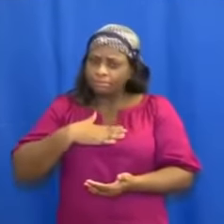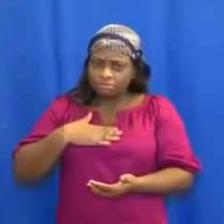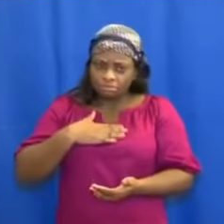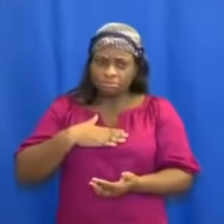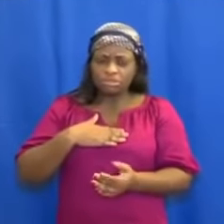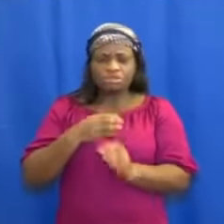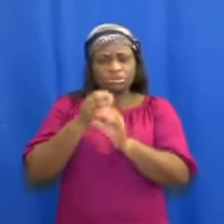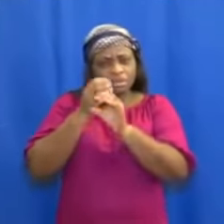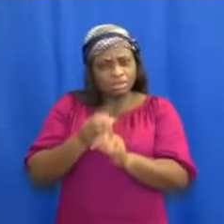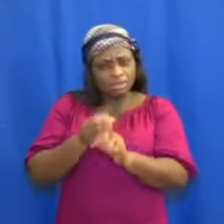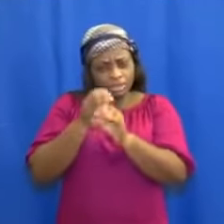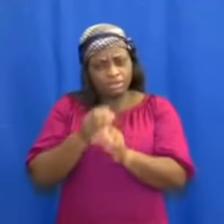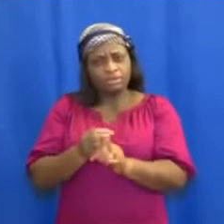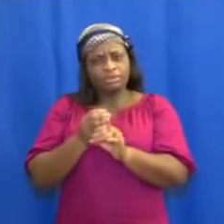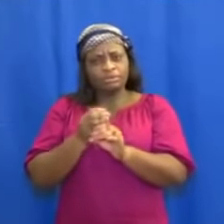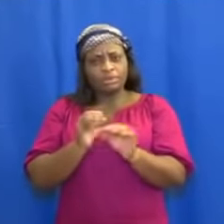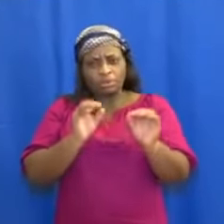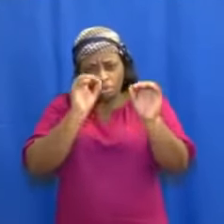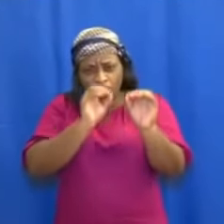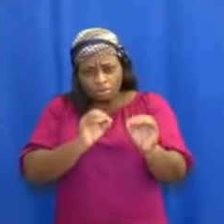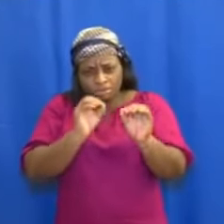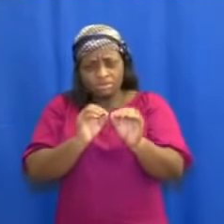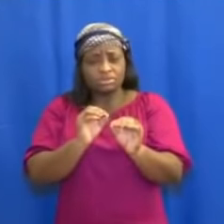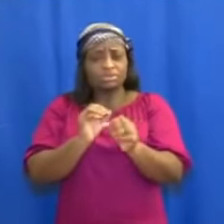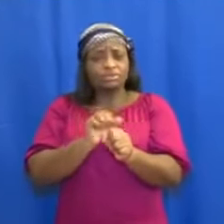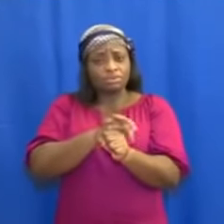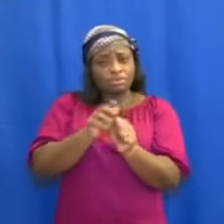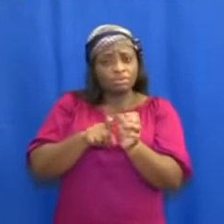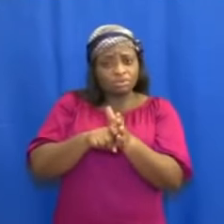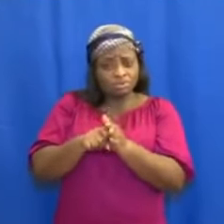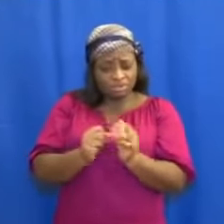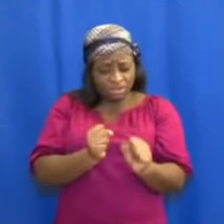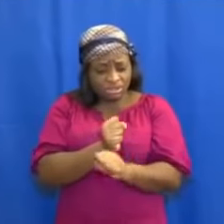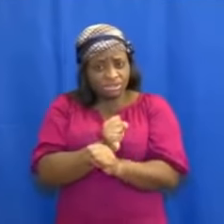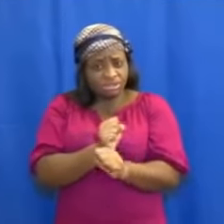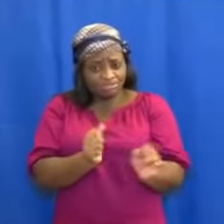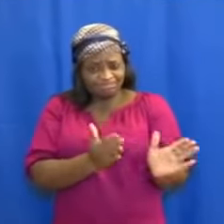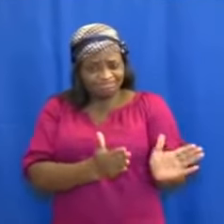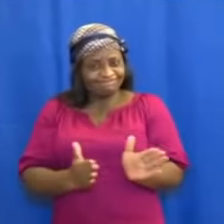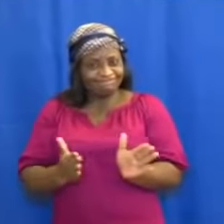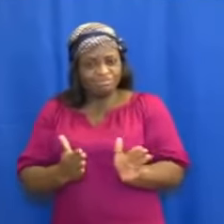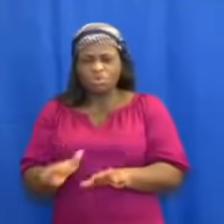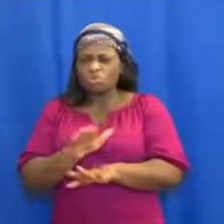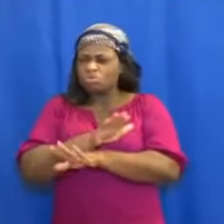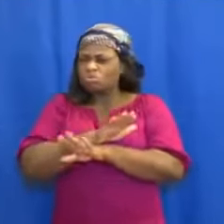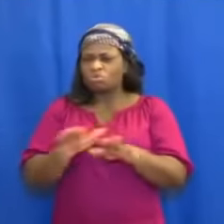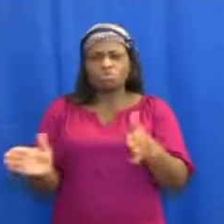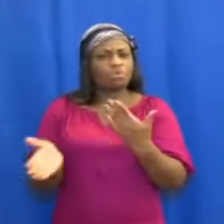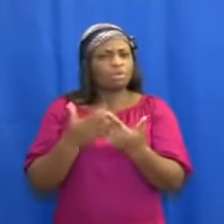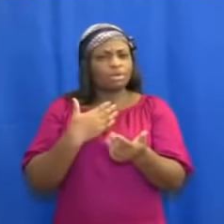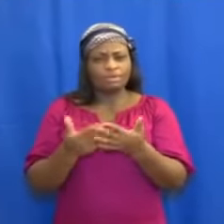and observe the COVID-19 safety protocols no matter where we find ourselves.